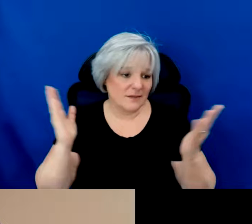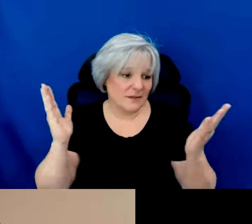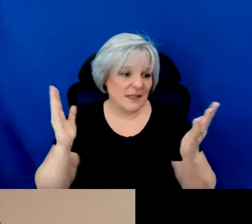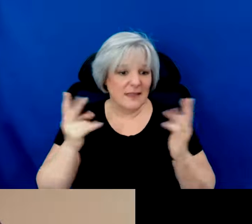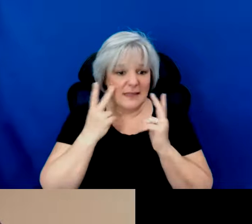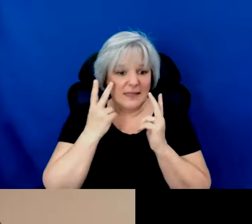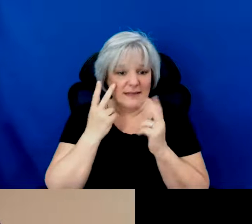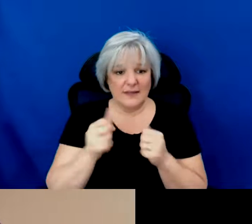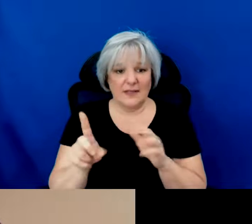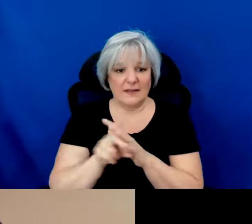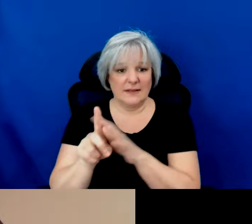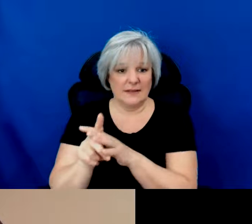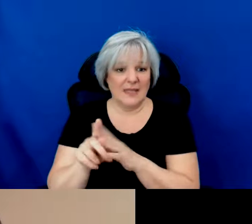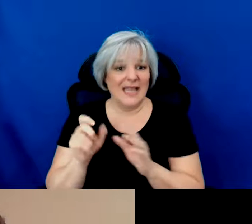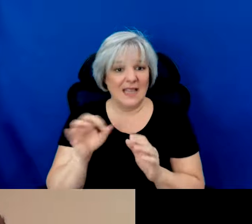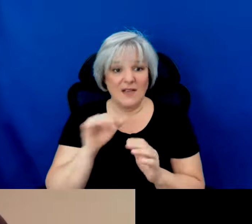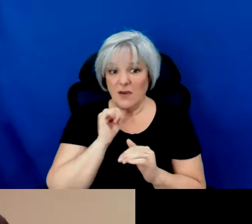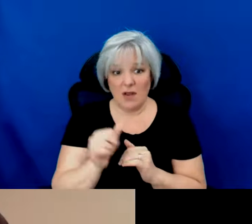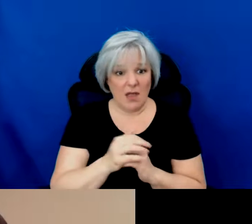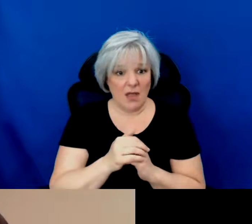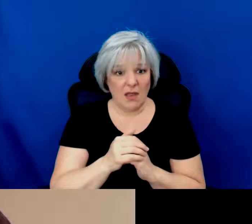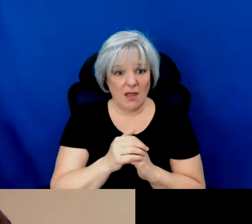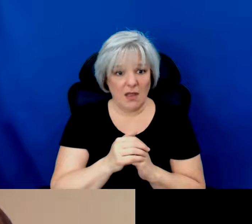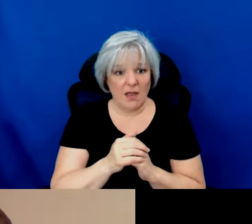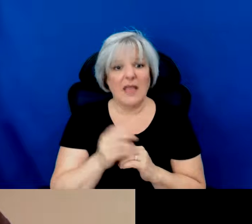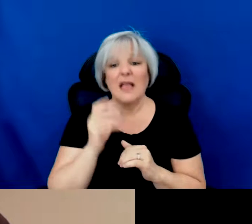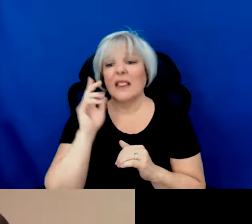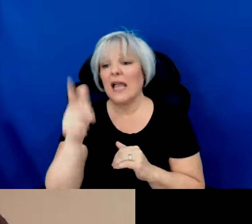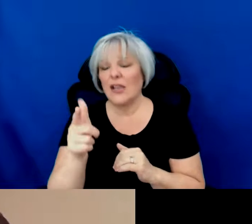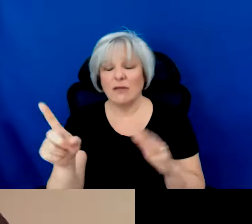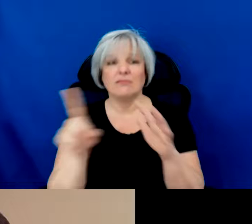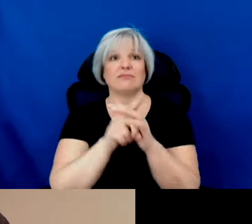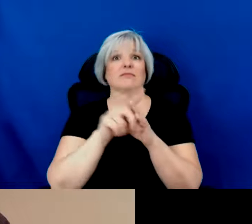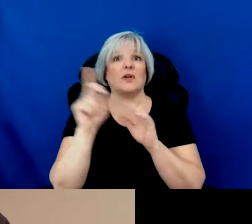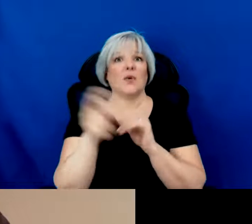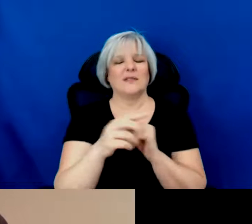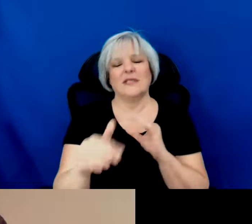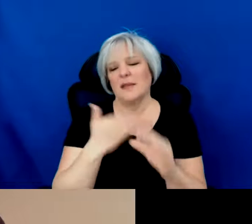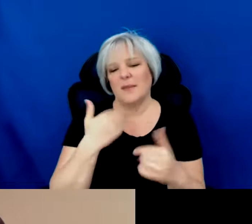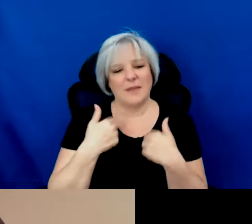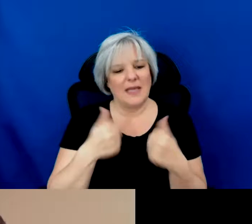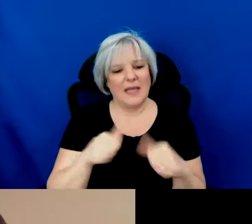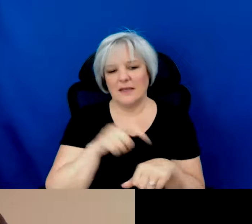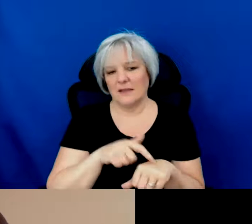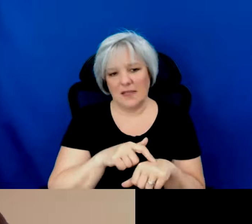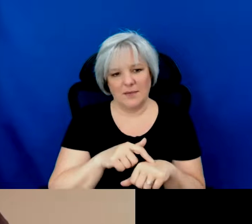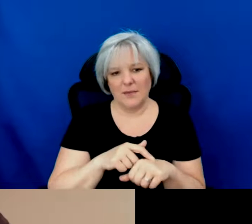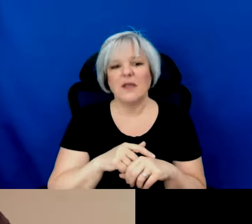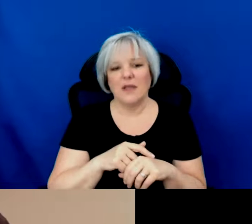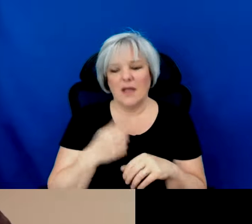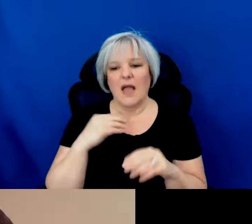questions come up. And if not, if something comes up later, email me anytime, sluidus at